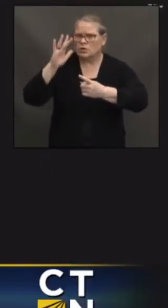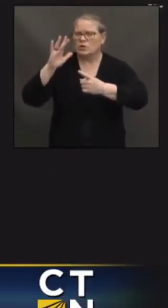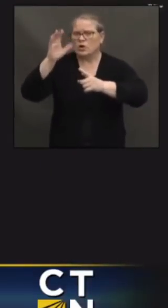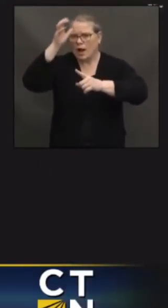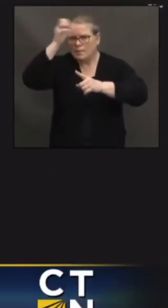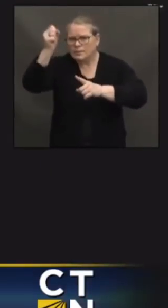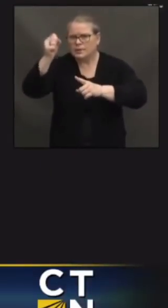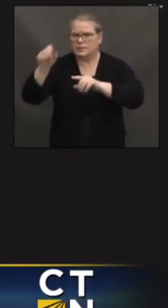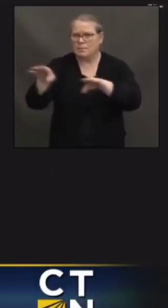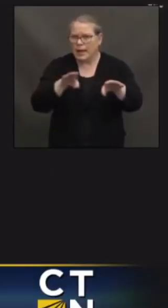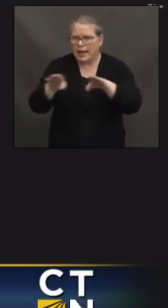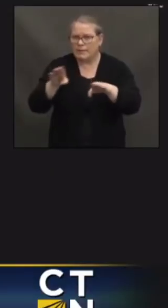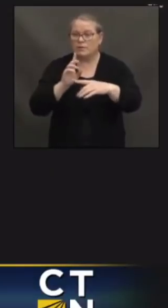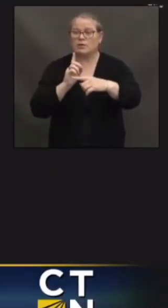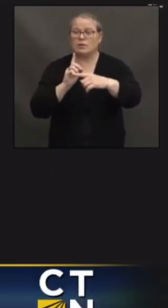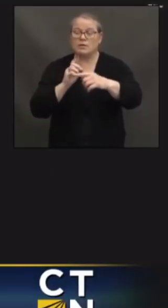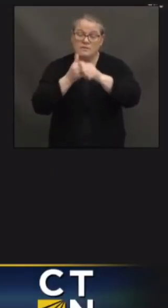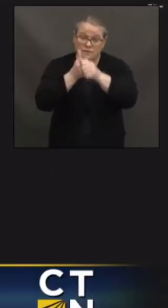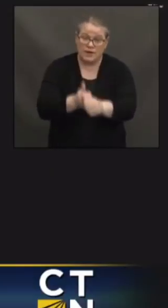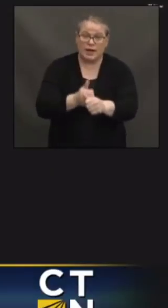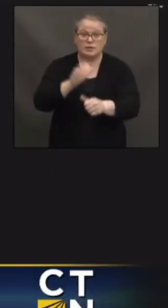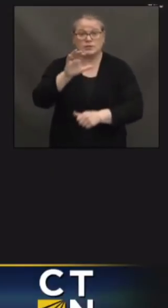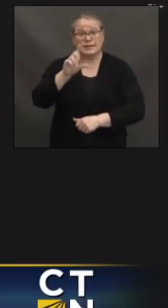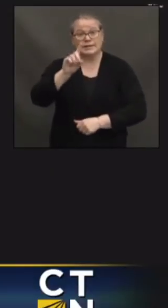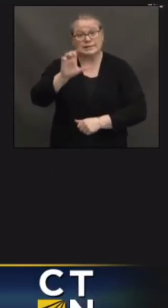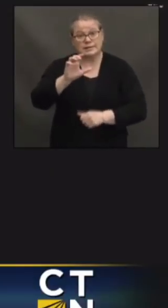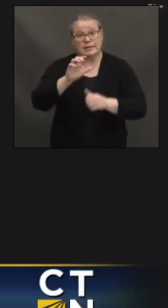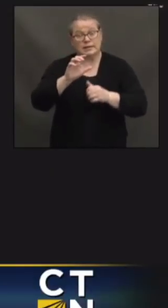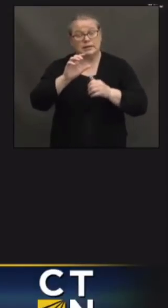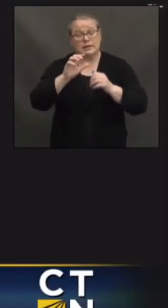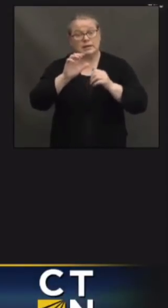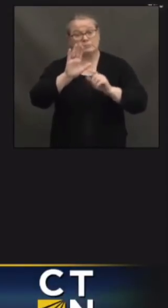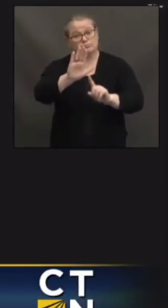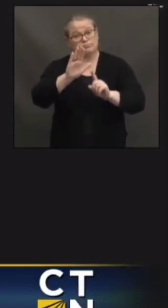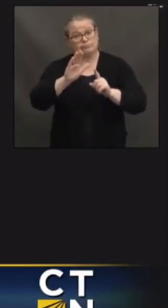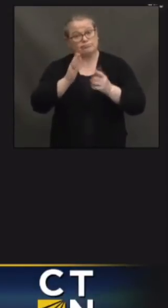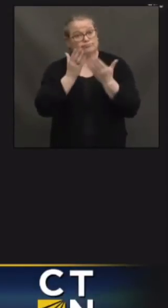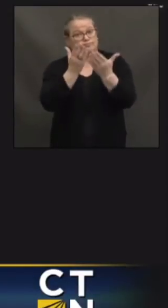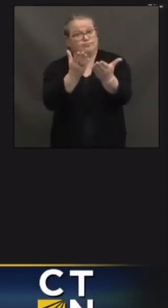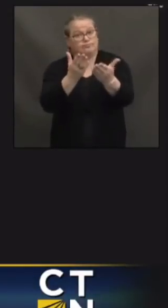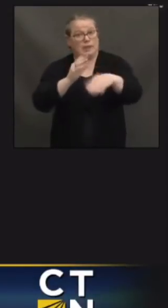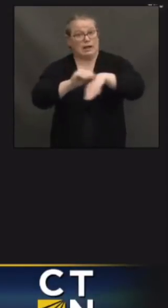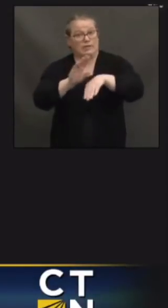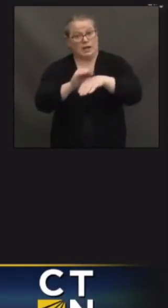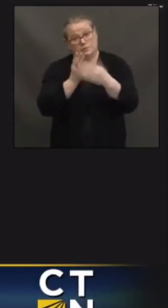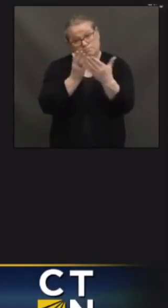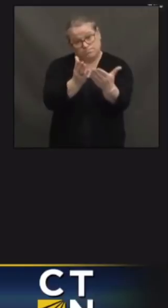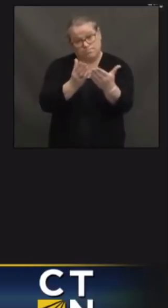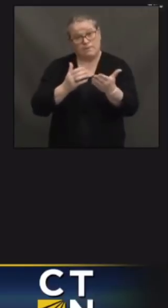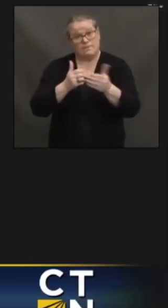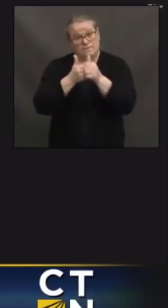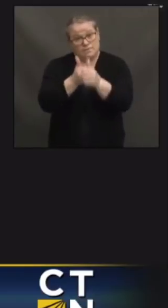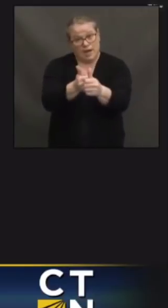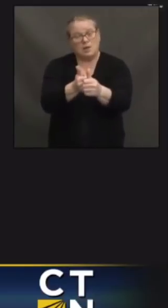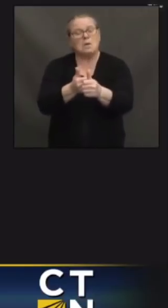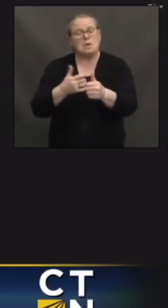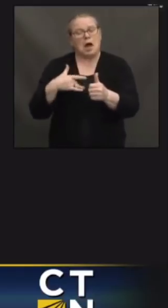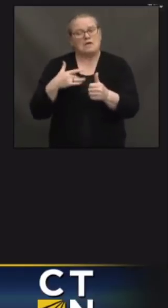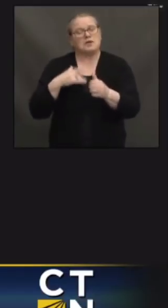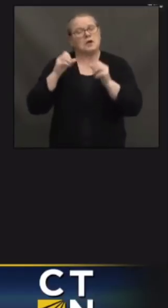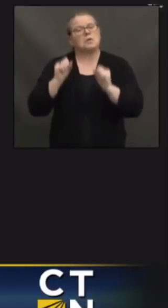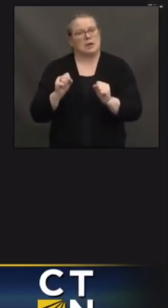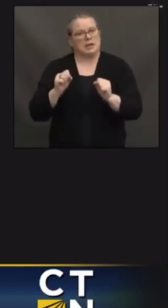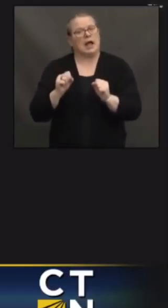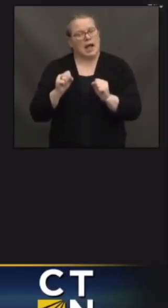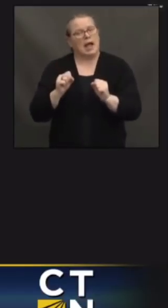guidelines, that we can turn the corner and that we can get this country back on a path